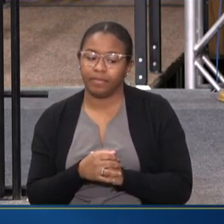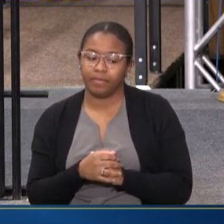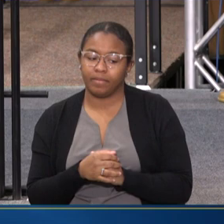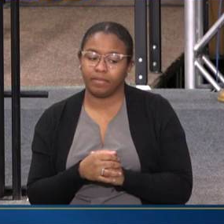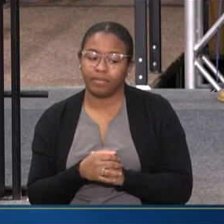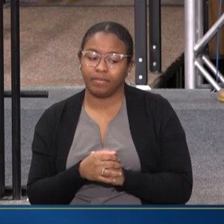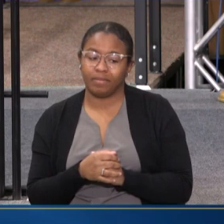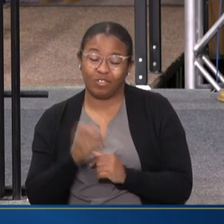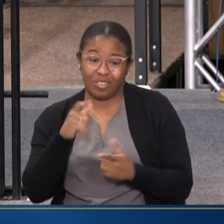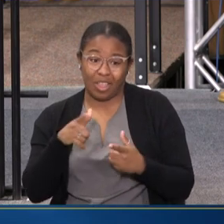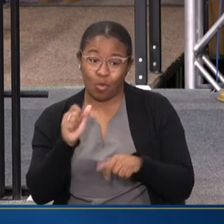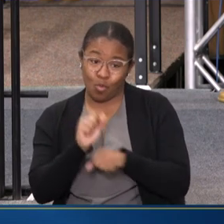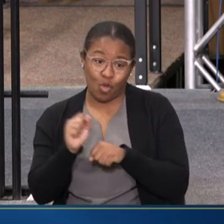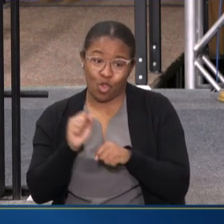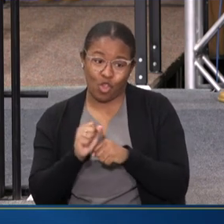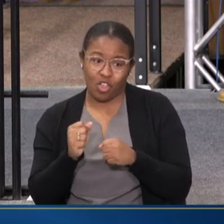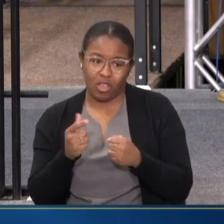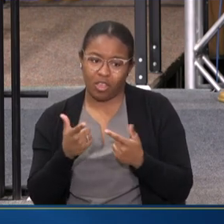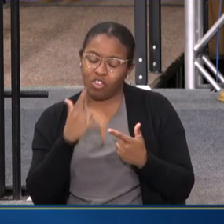AND SO THE WORK IS AHEAD OF US.